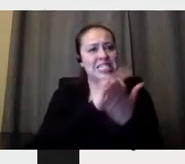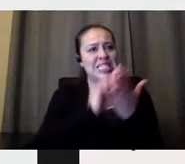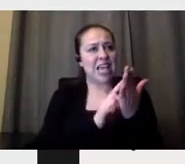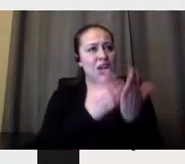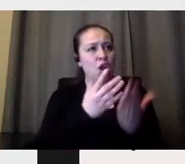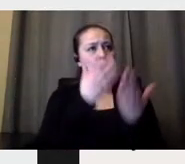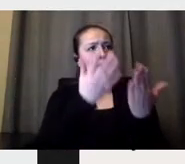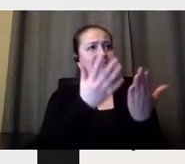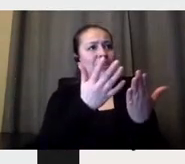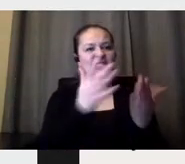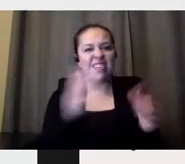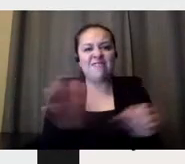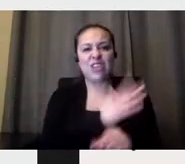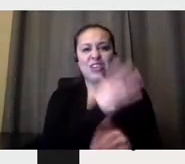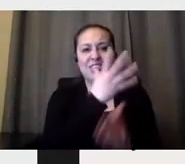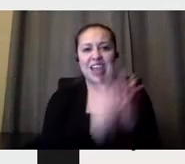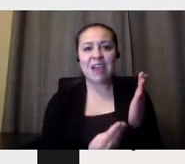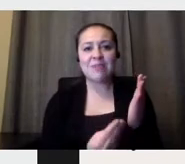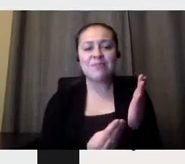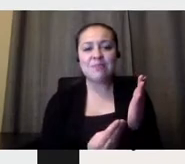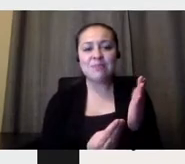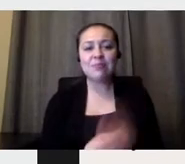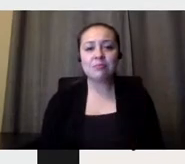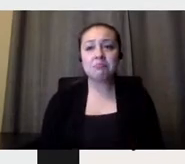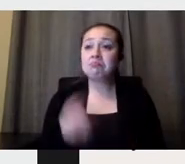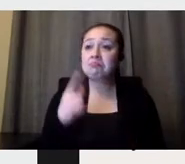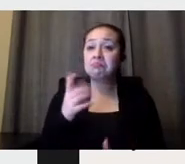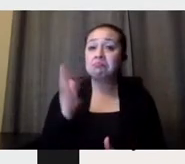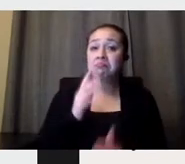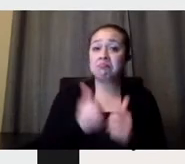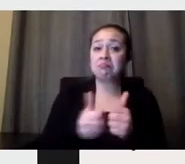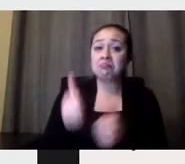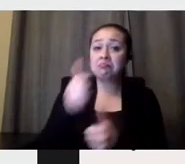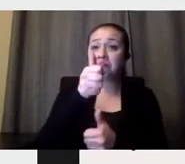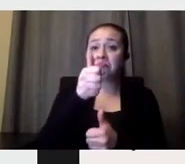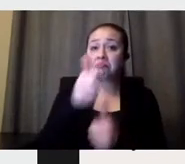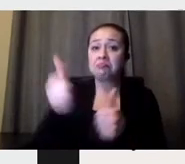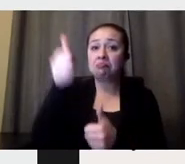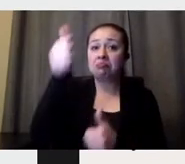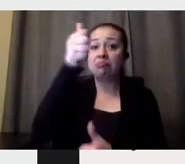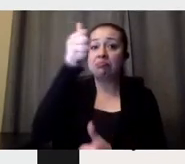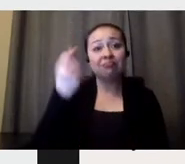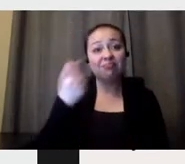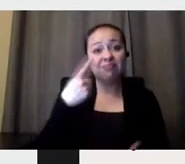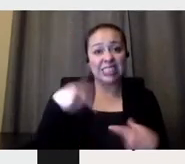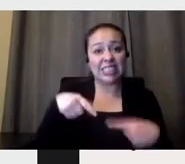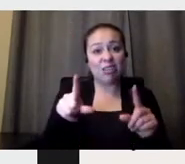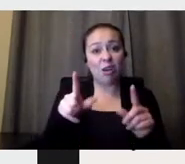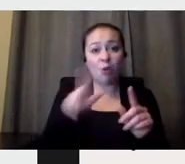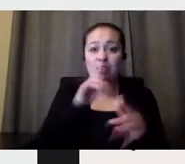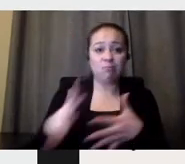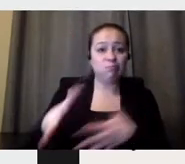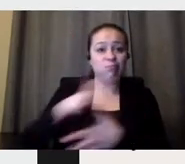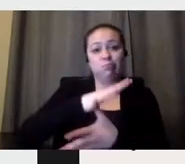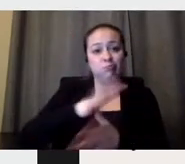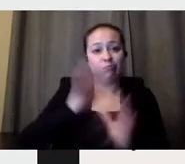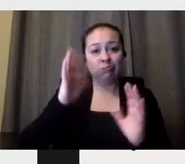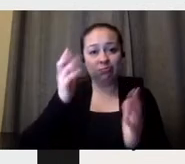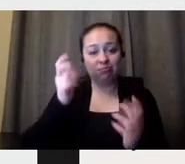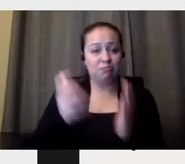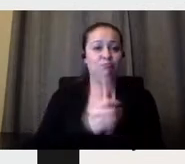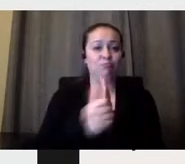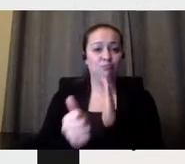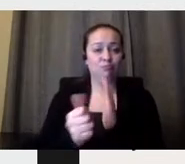They were avant-garde. But maybe they still are. They bequeathed two precepts that